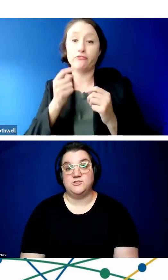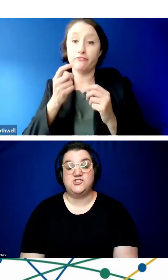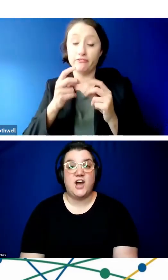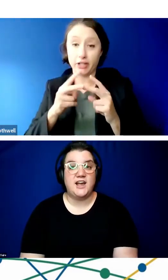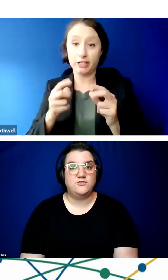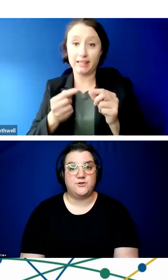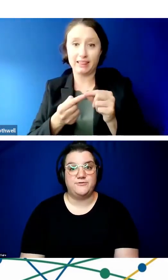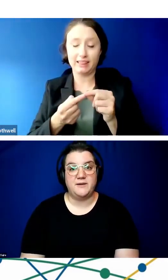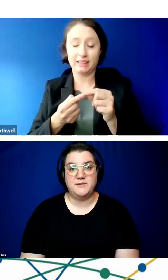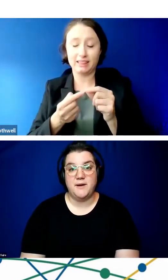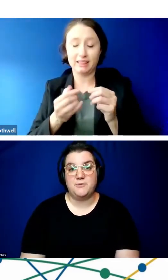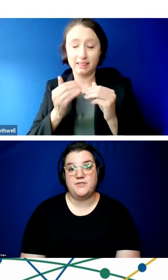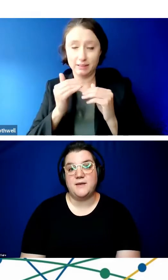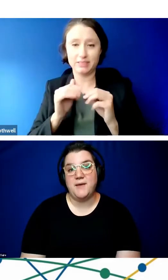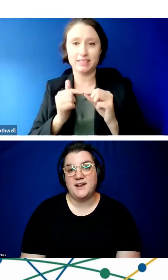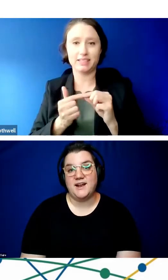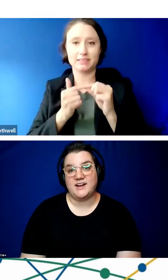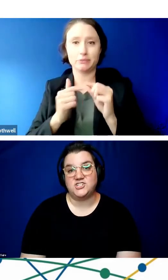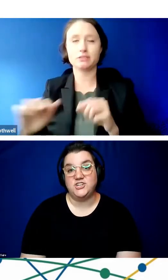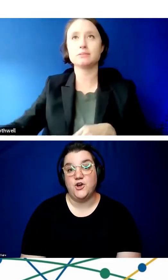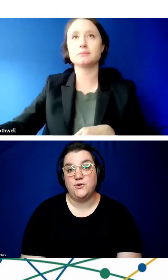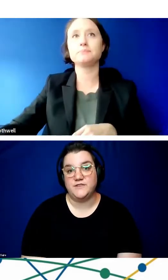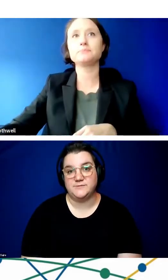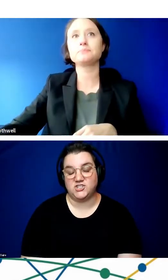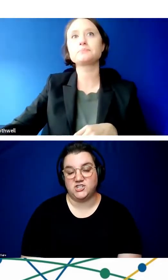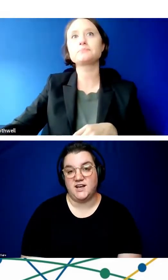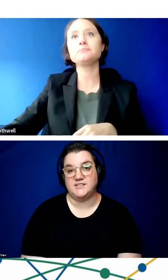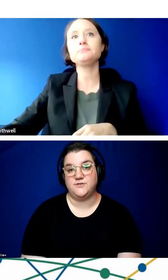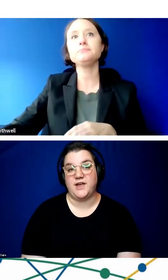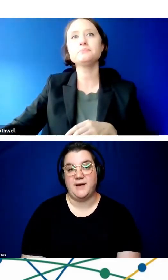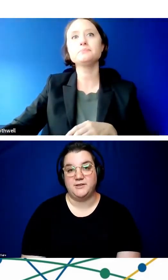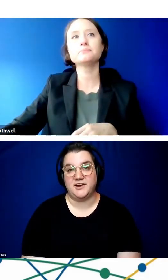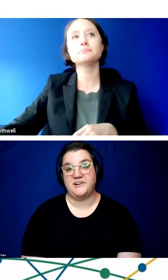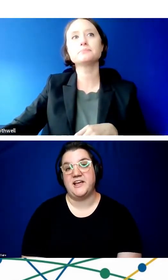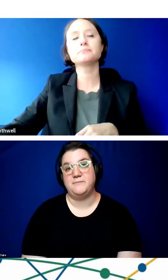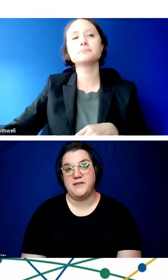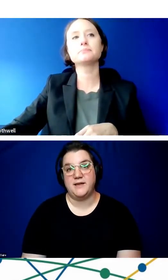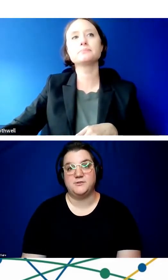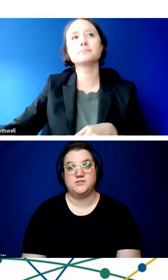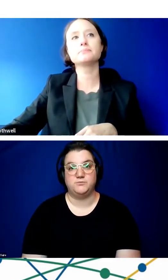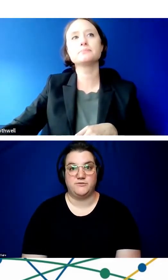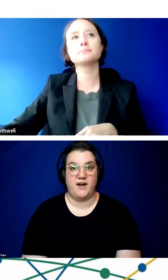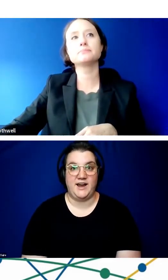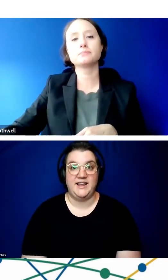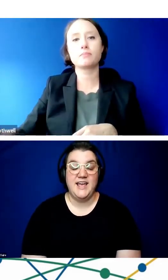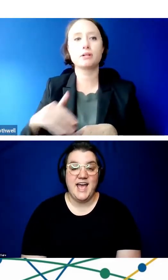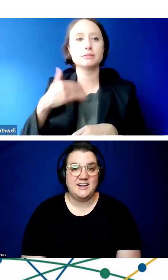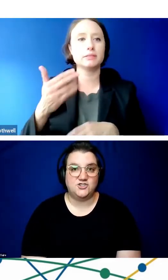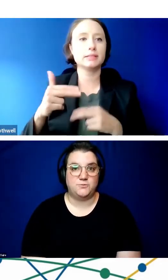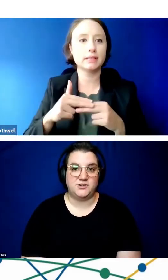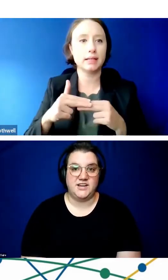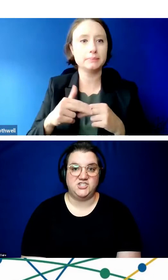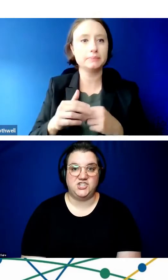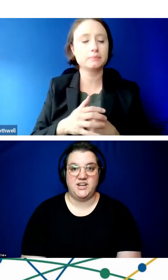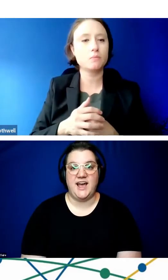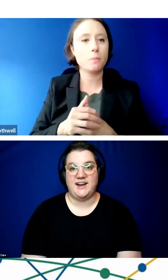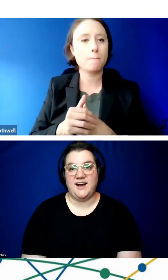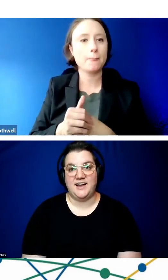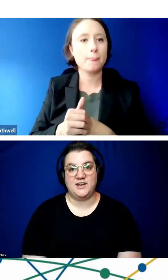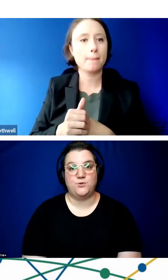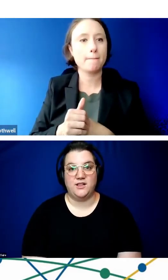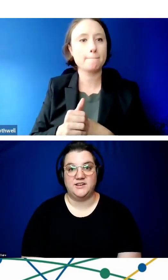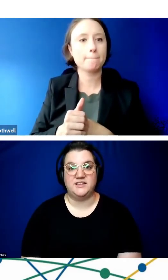if it's someone's child or family member, they may not actually know the specialized vocabulary and be able to provide an interpretation